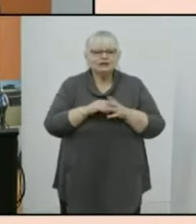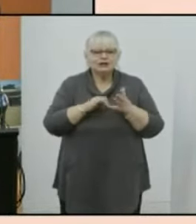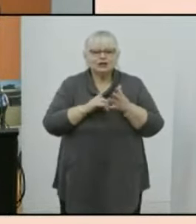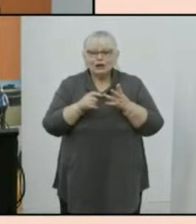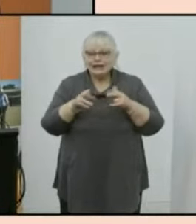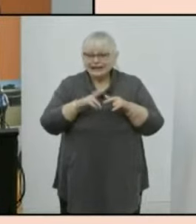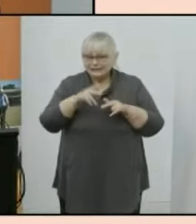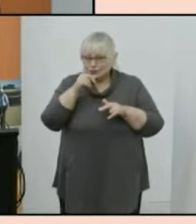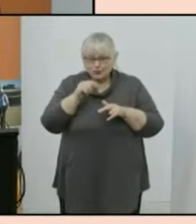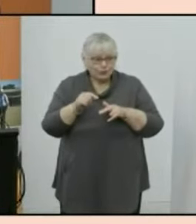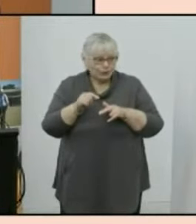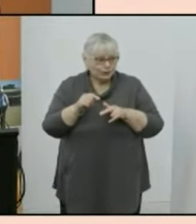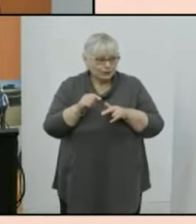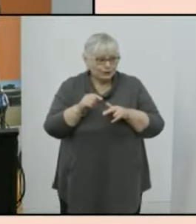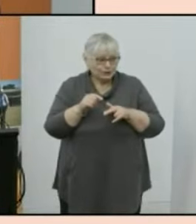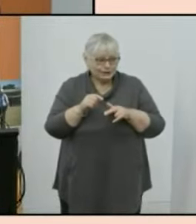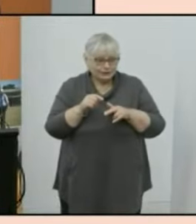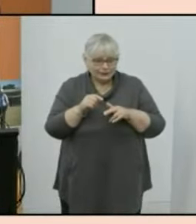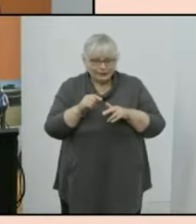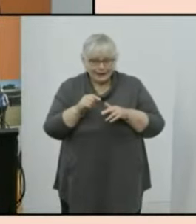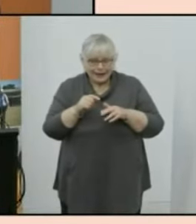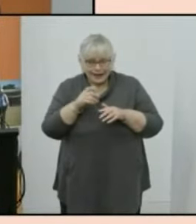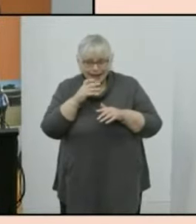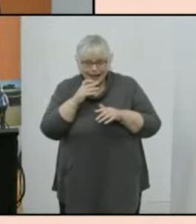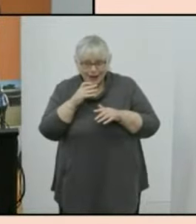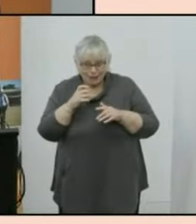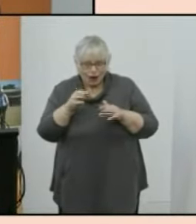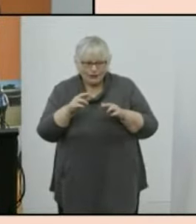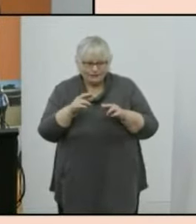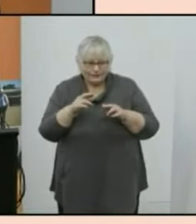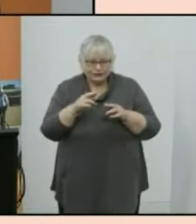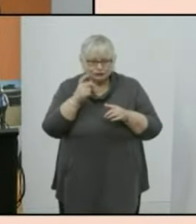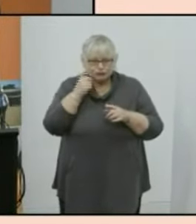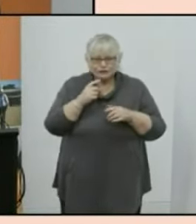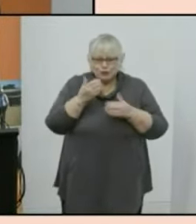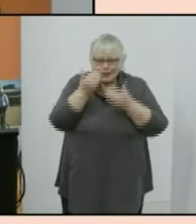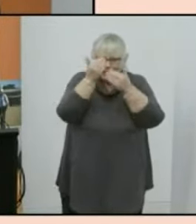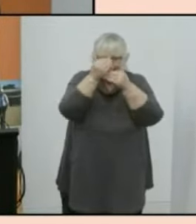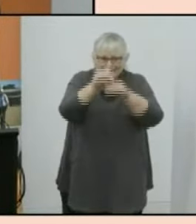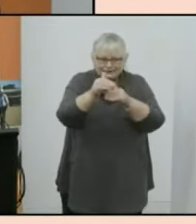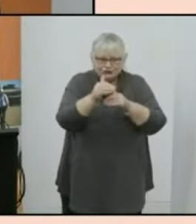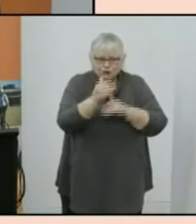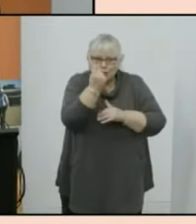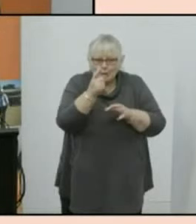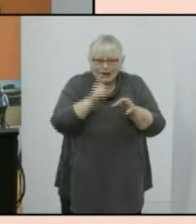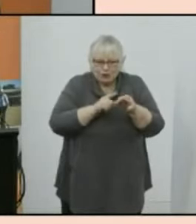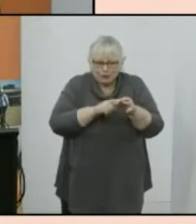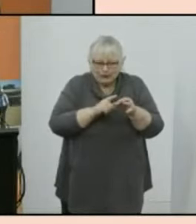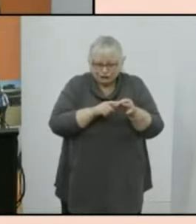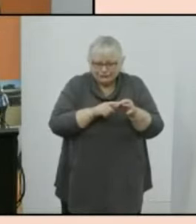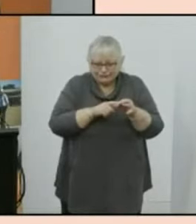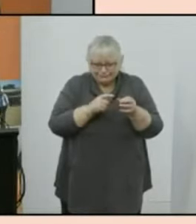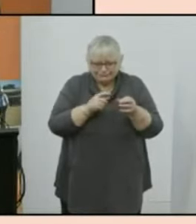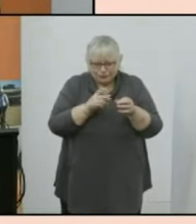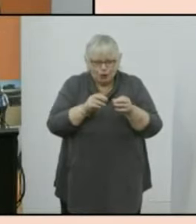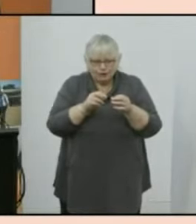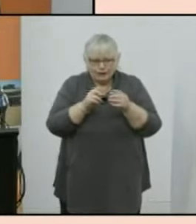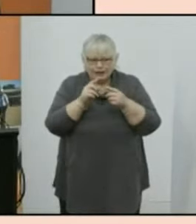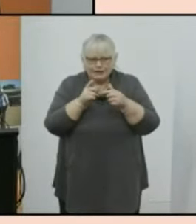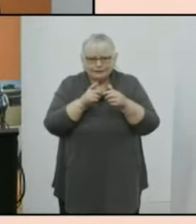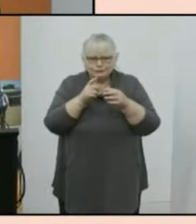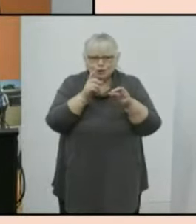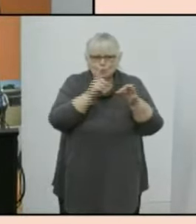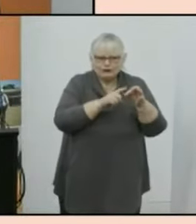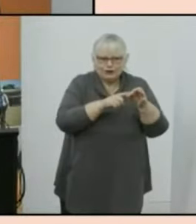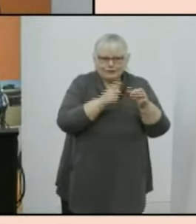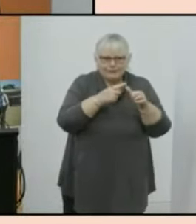so if you could please in the interest of everyone having an opportunity to ask a question please try and limit yourself to a single question if you can for those of